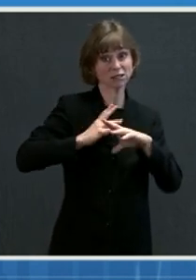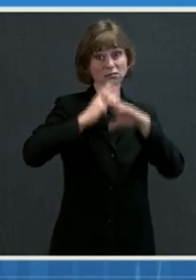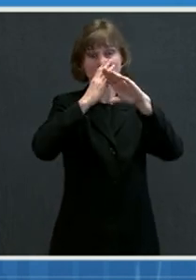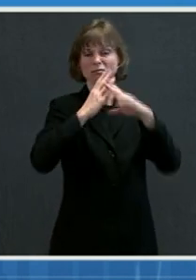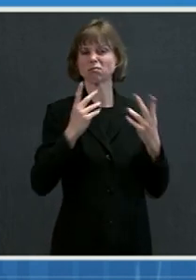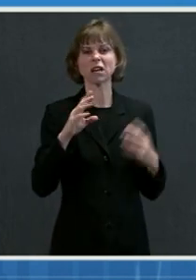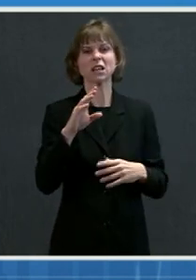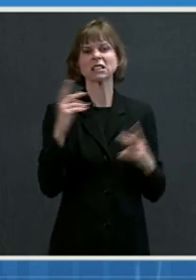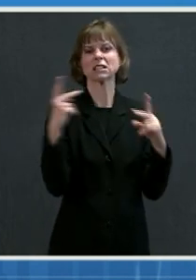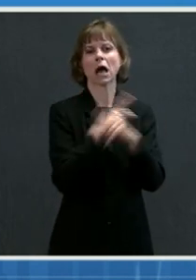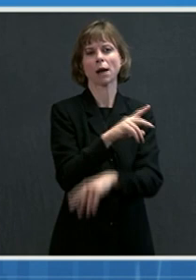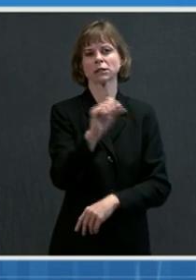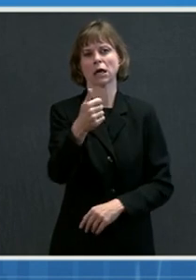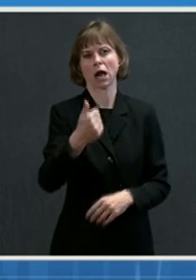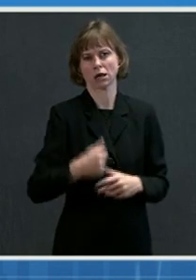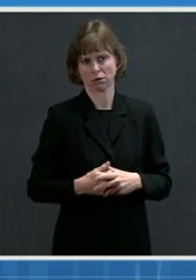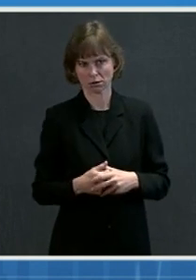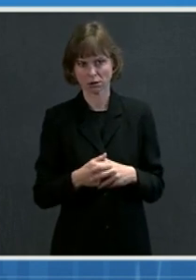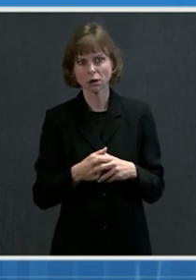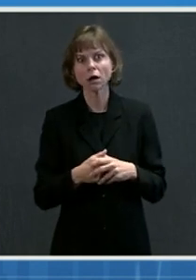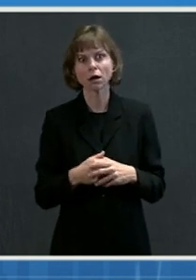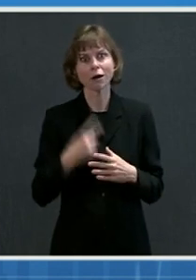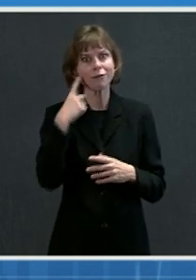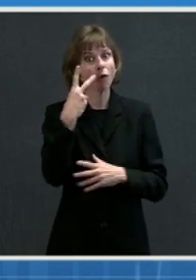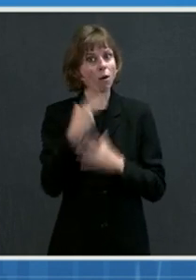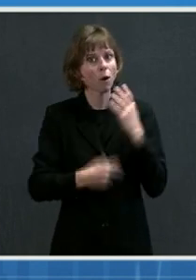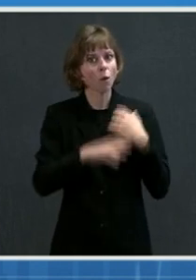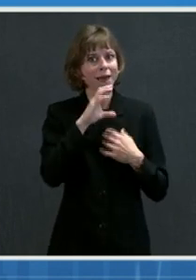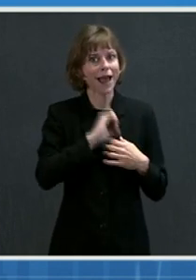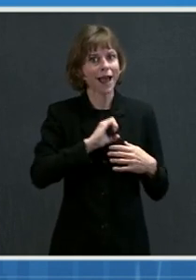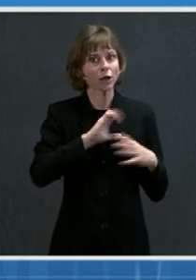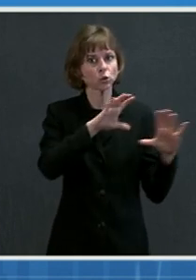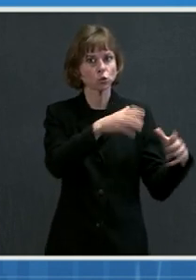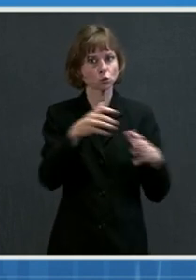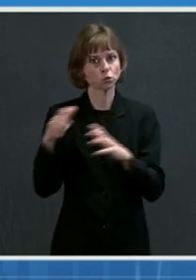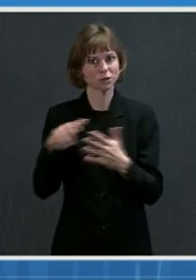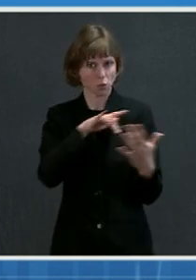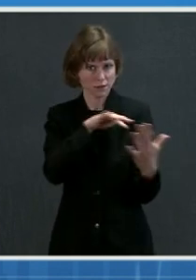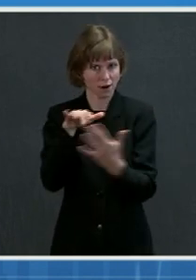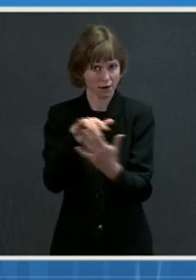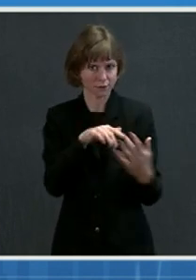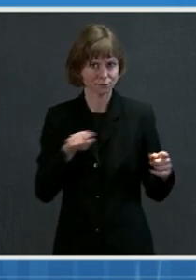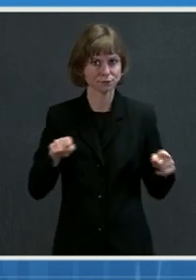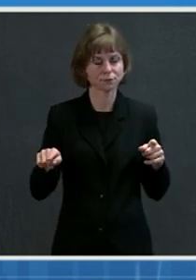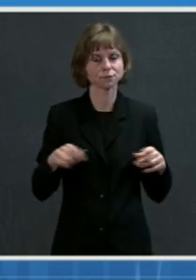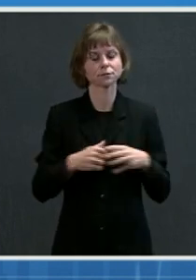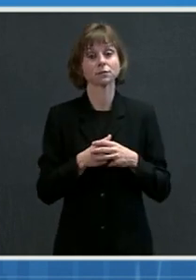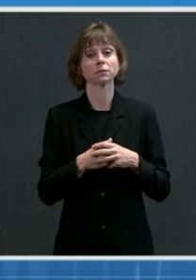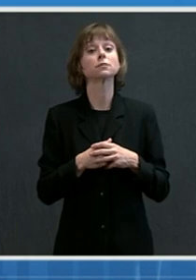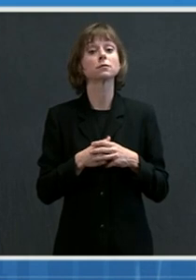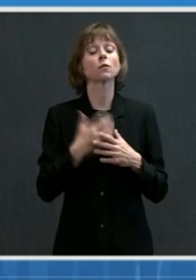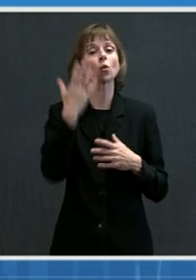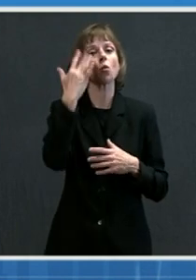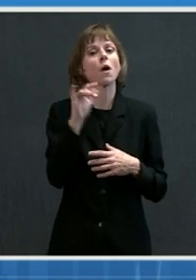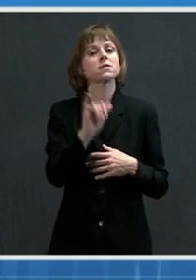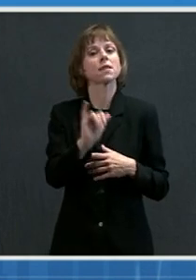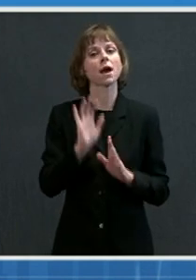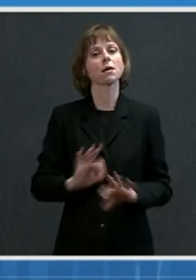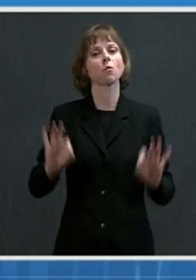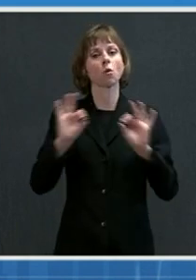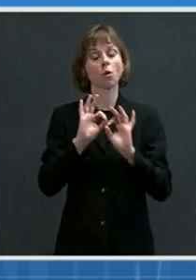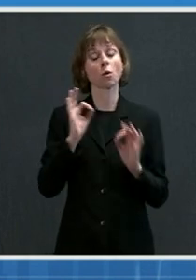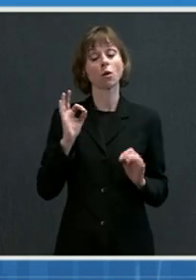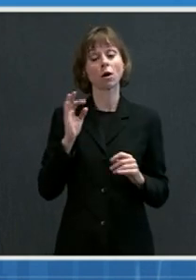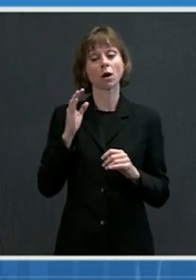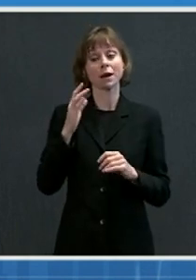tenfold in both of these age groups that was studied. Now, the reason why this is important is that